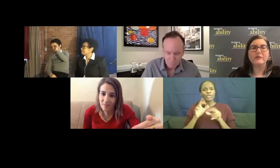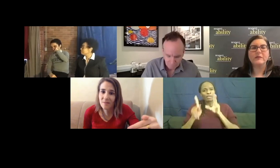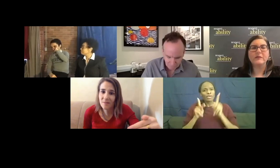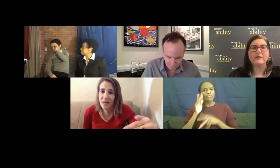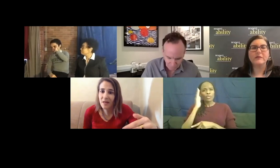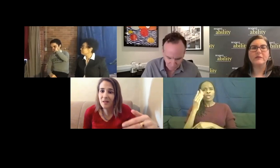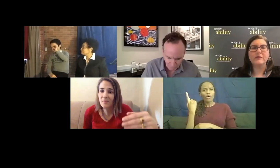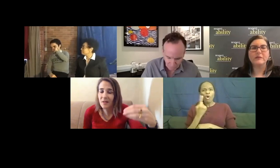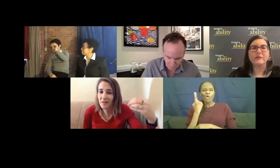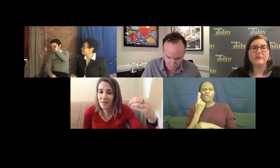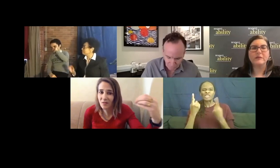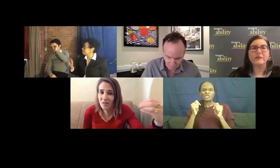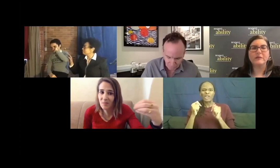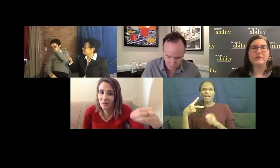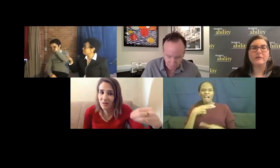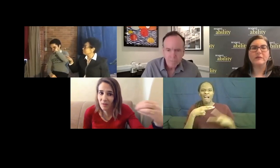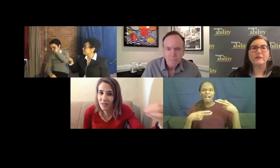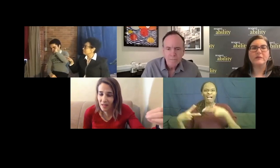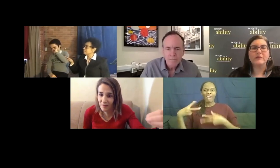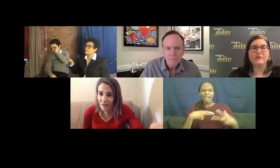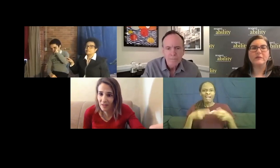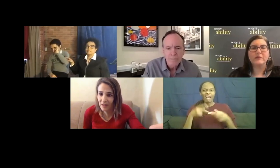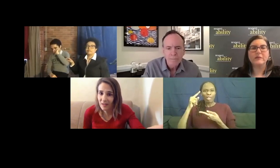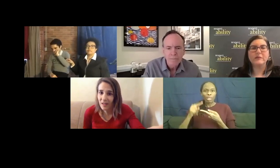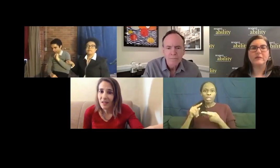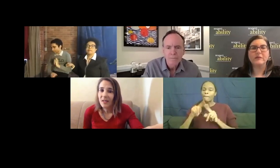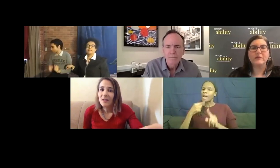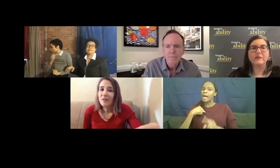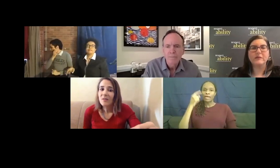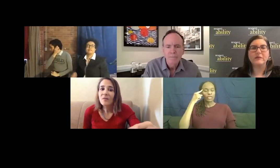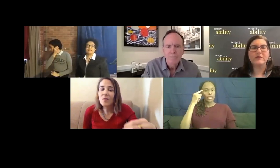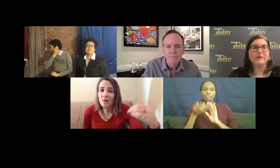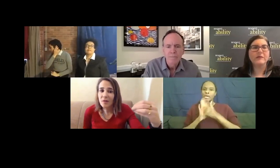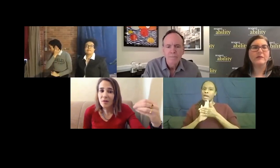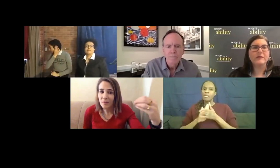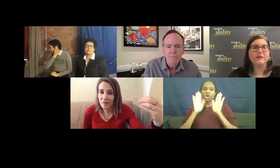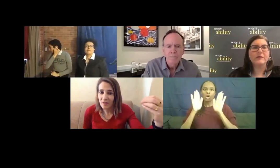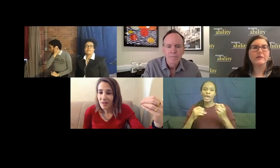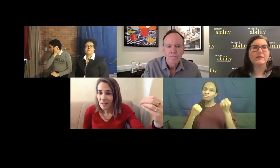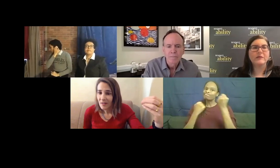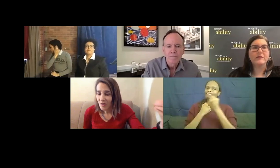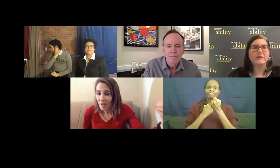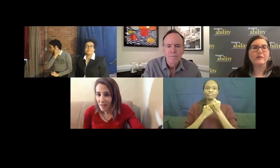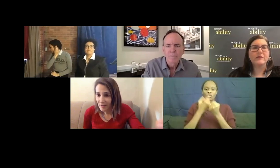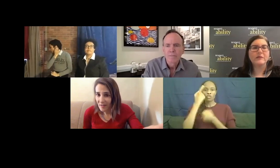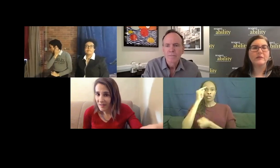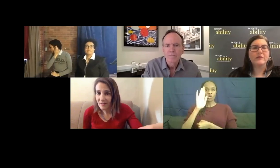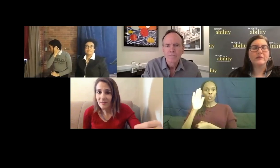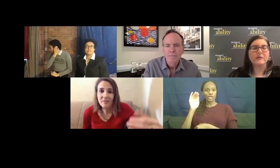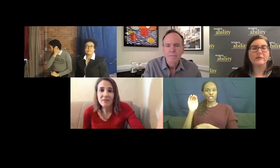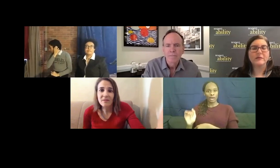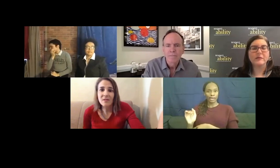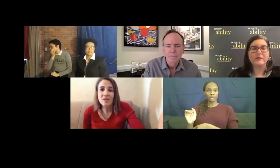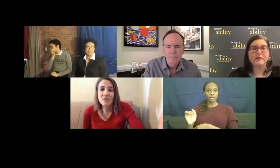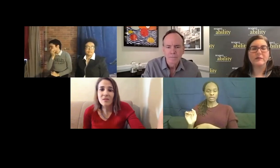have them cut back. But I think just being a great advocate for your child is,